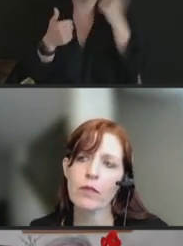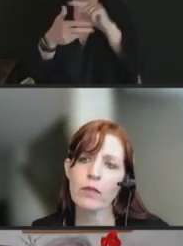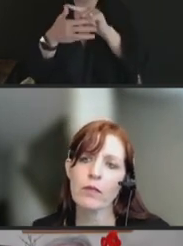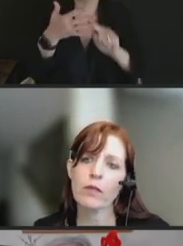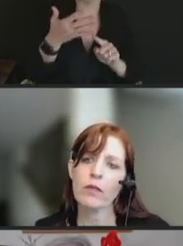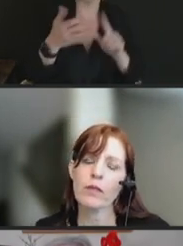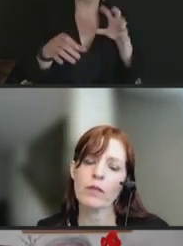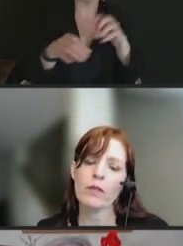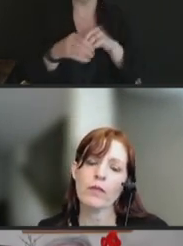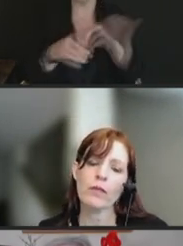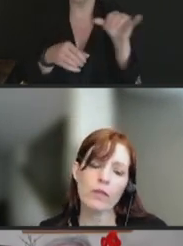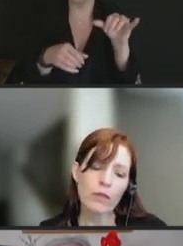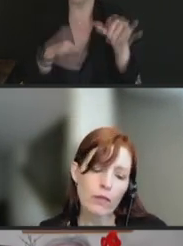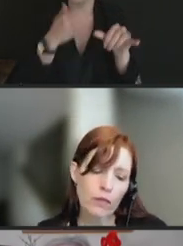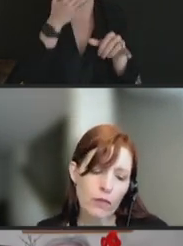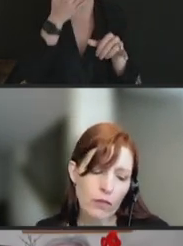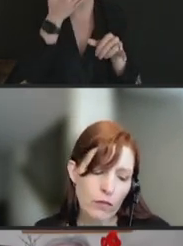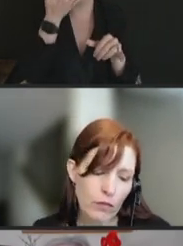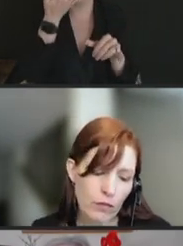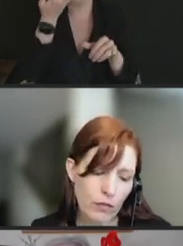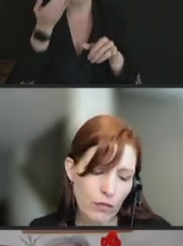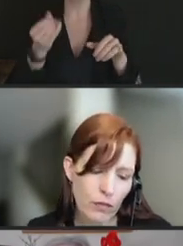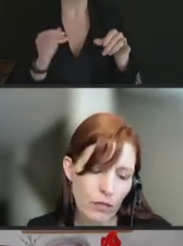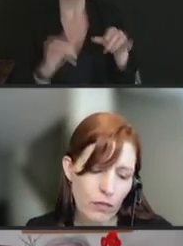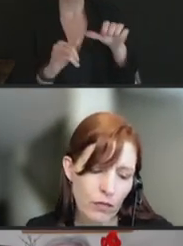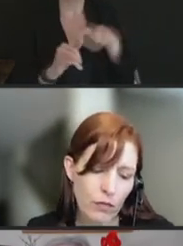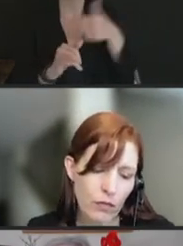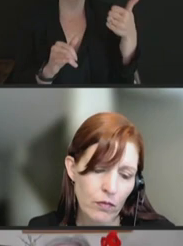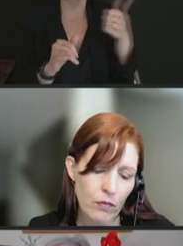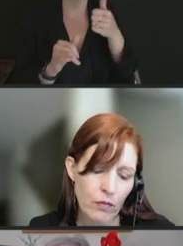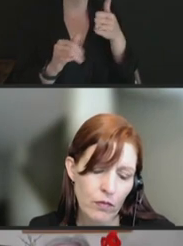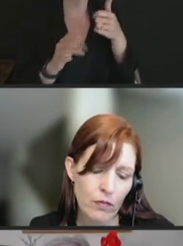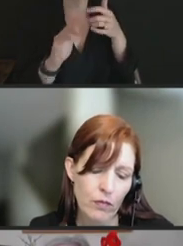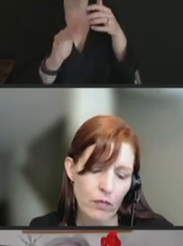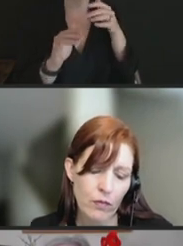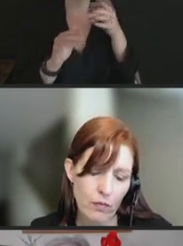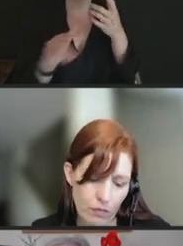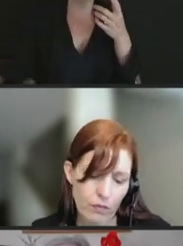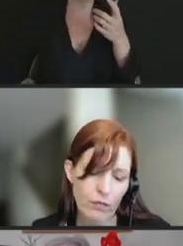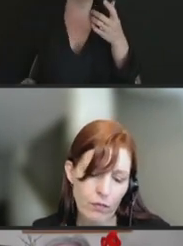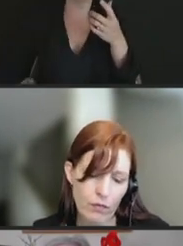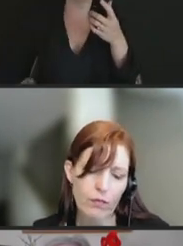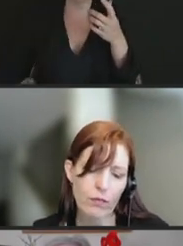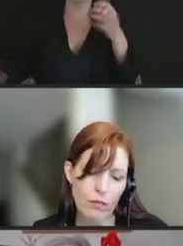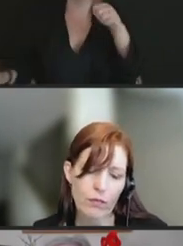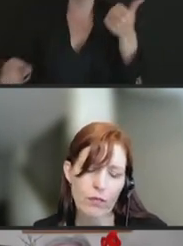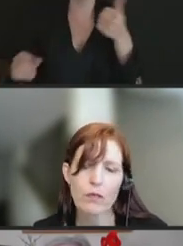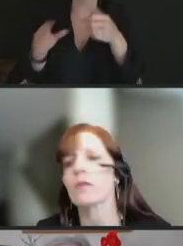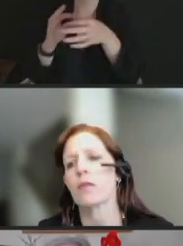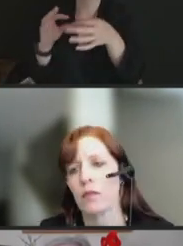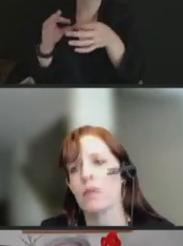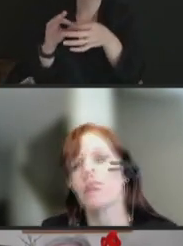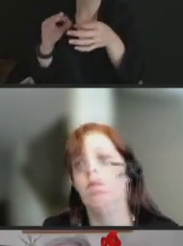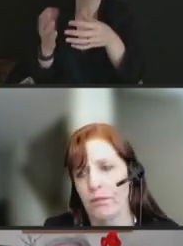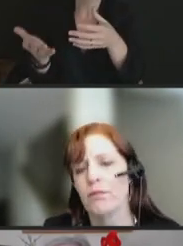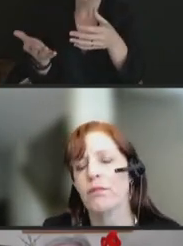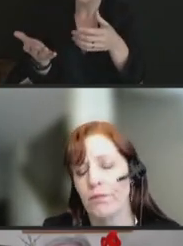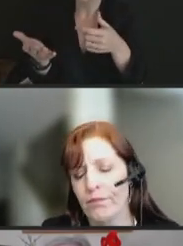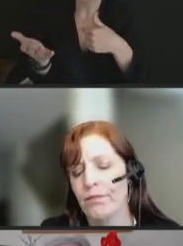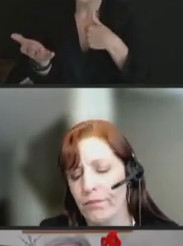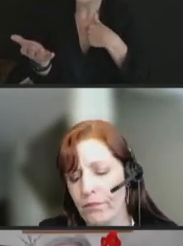I think even if access is the same, there's a cost involved in keeping things ultra-low.